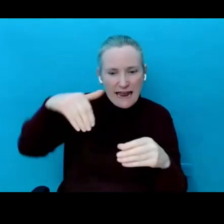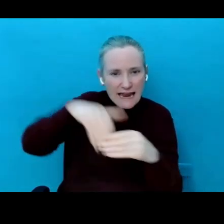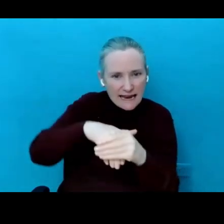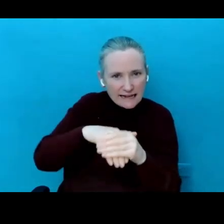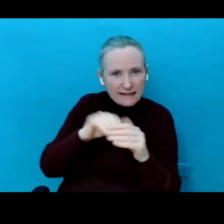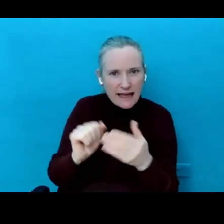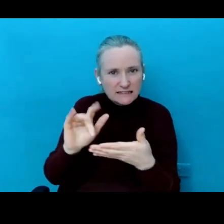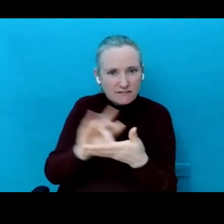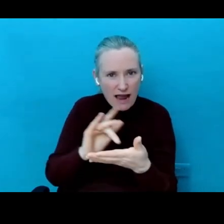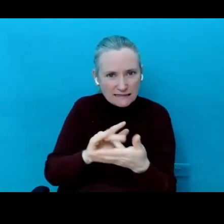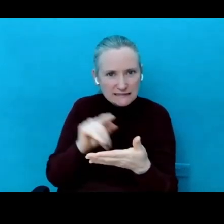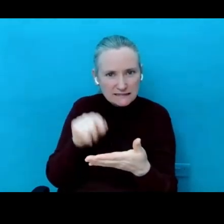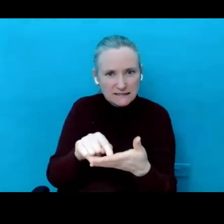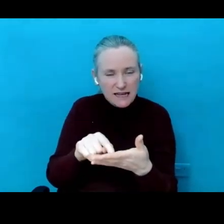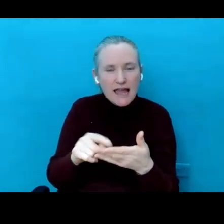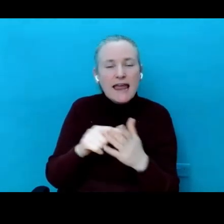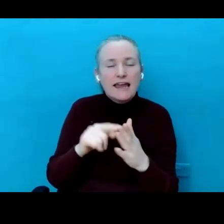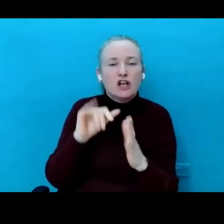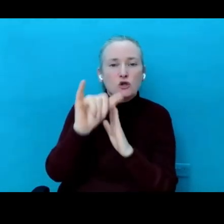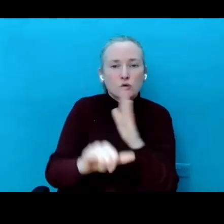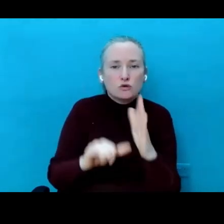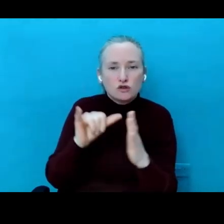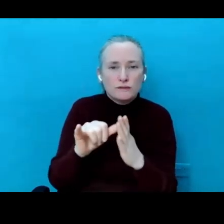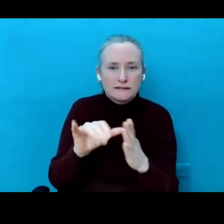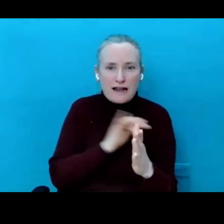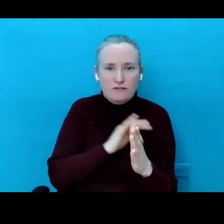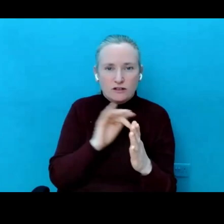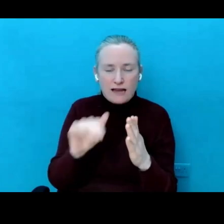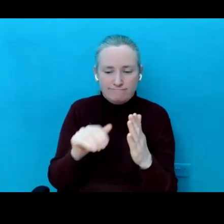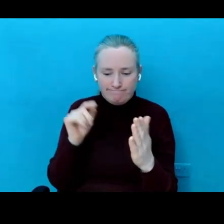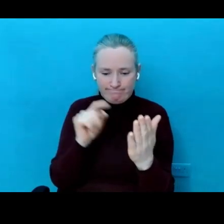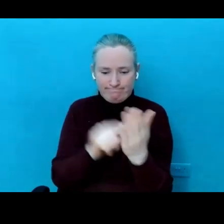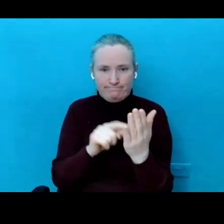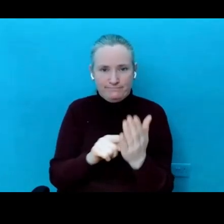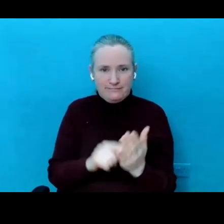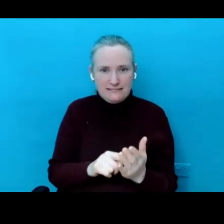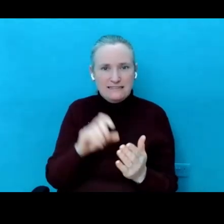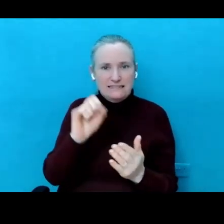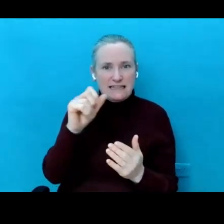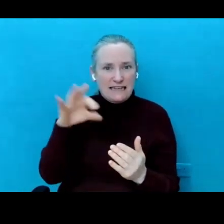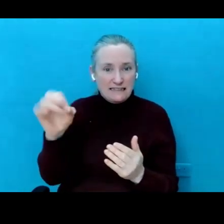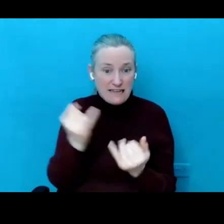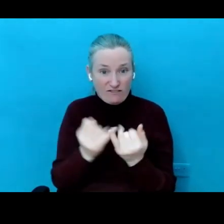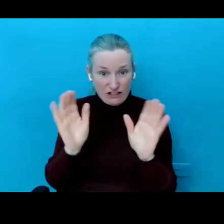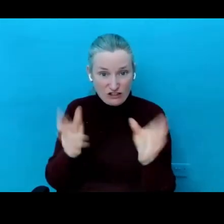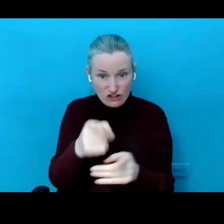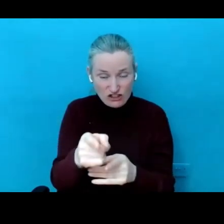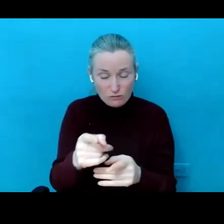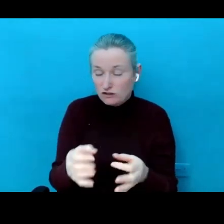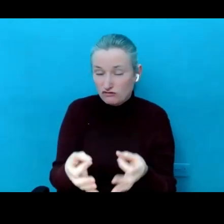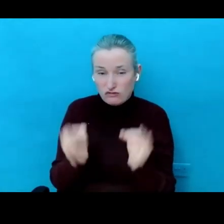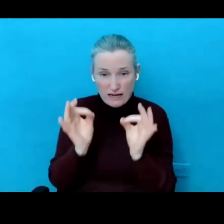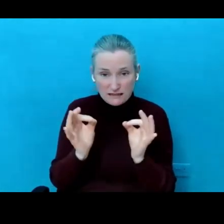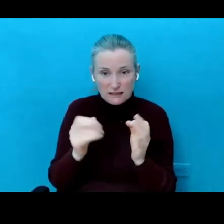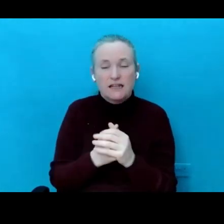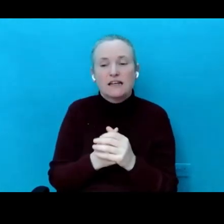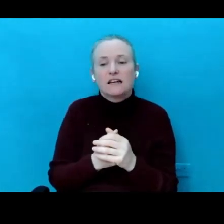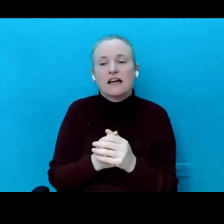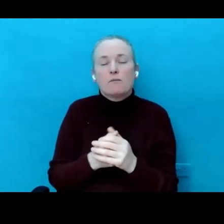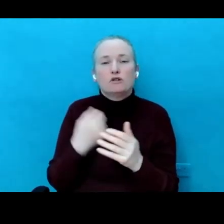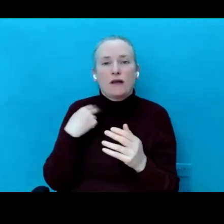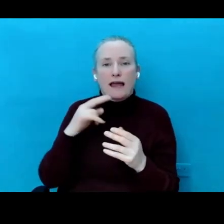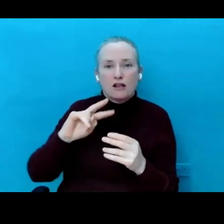Within YouTube itself, you can go in there and put settings like you have done, which is great. So you can double bolster.